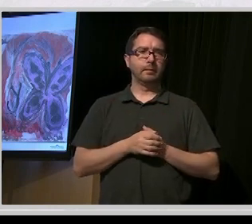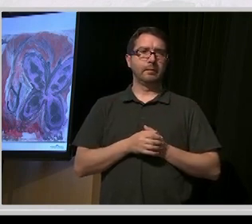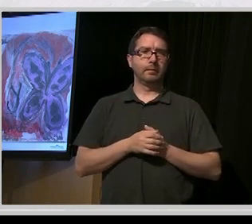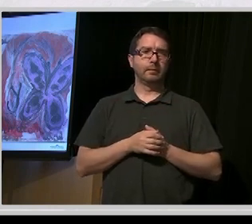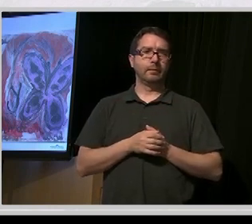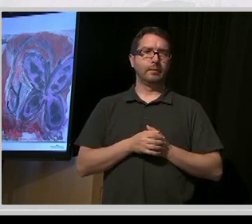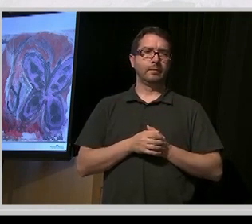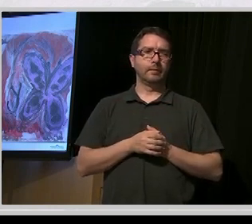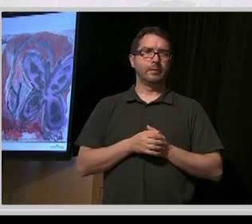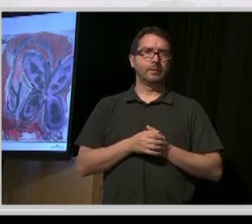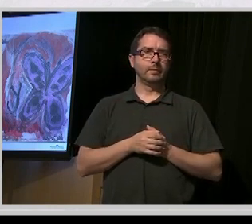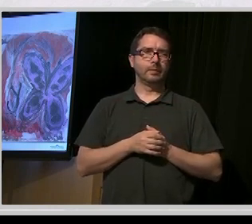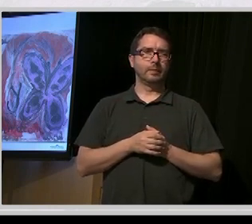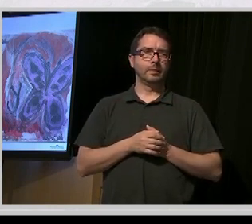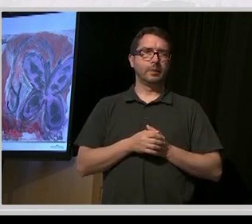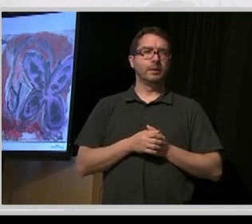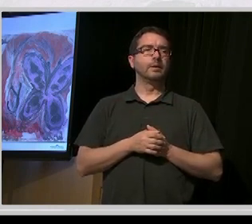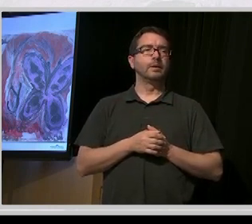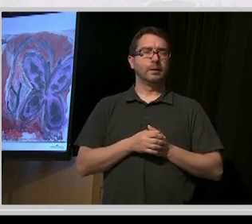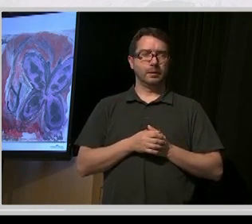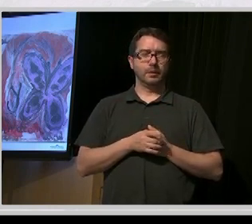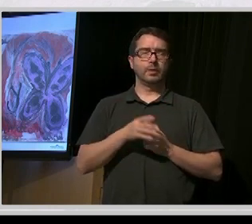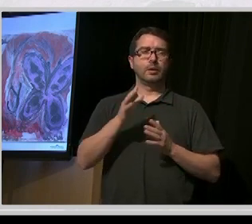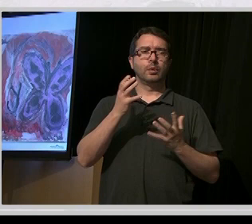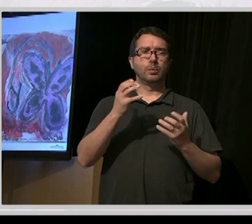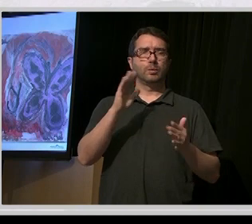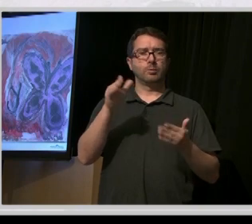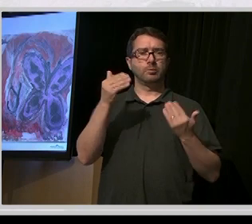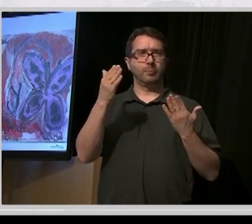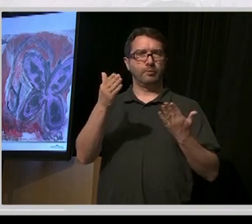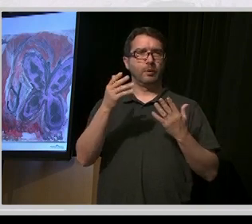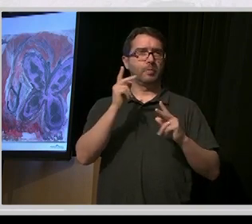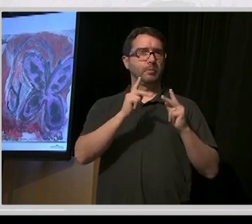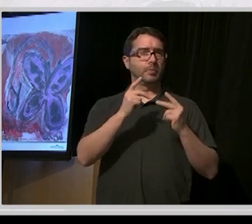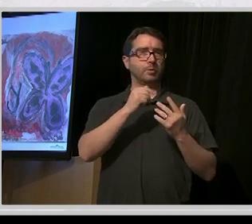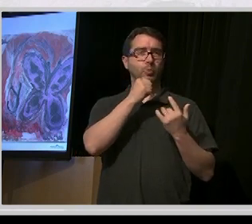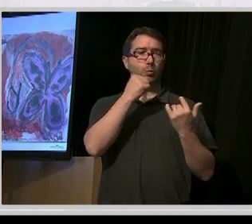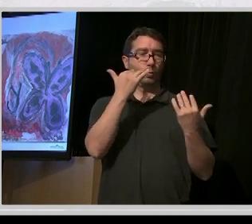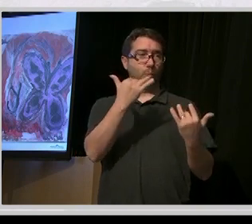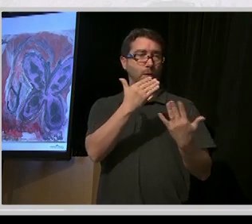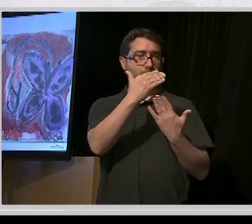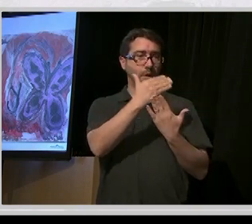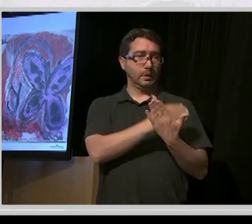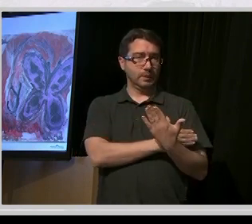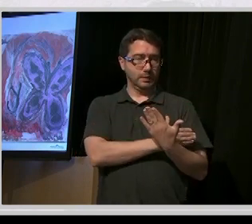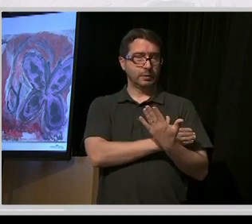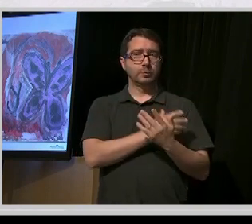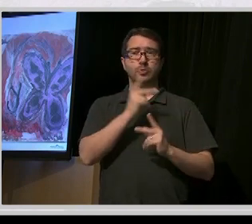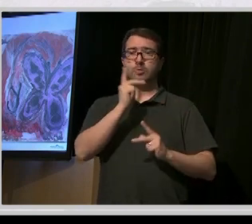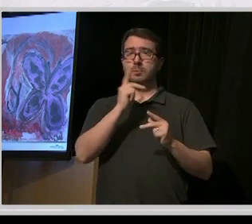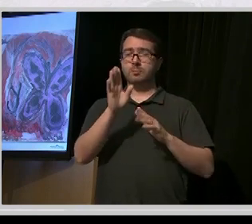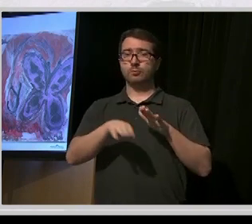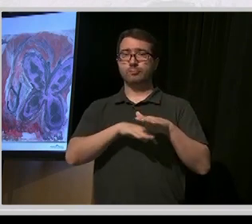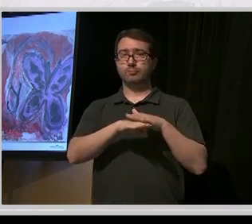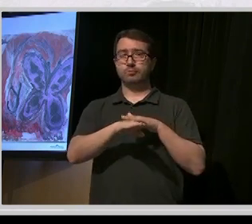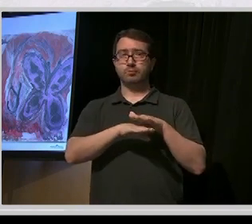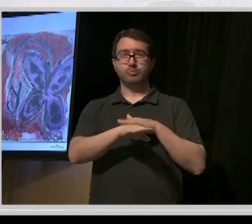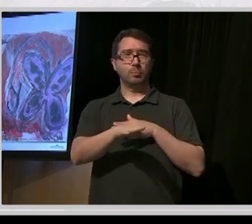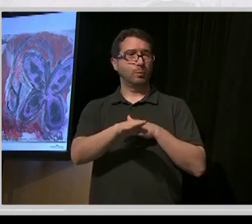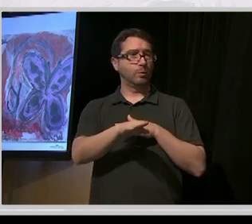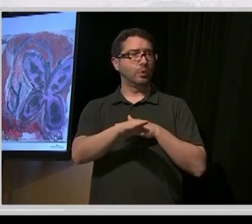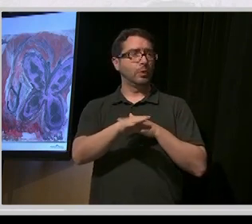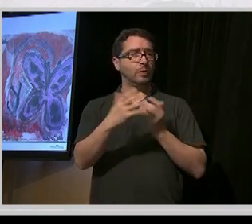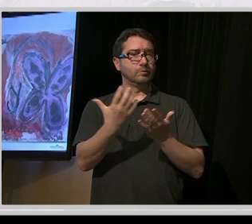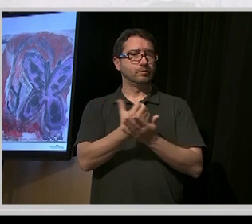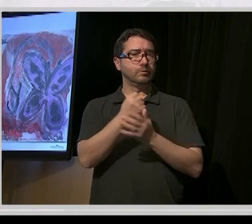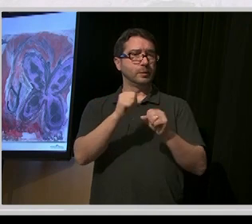is provided for folks on the wait list or folks coming into the system. And Eddie's going to talk a bit more about one of